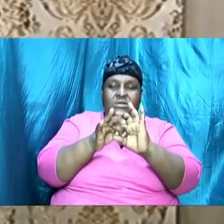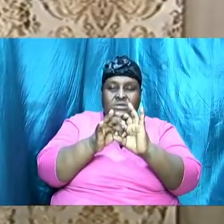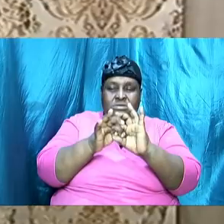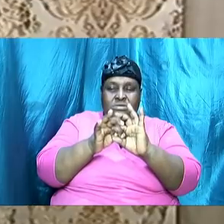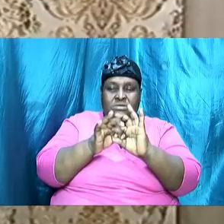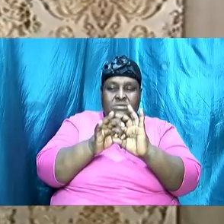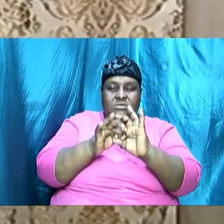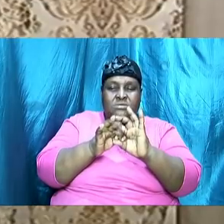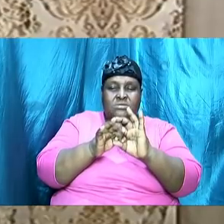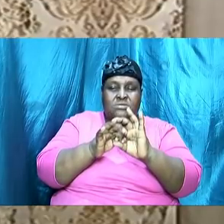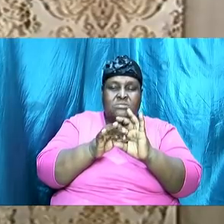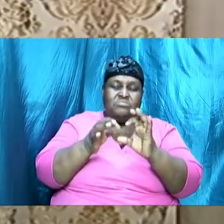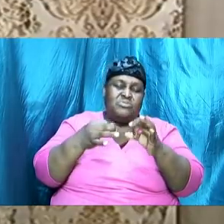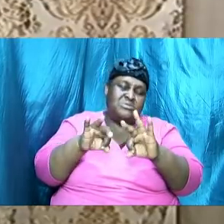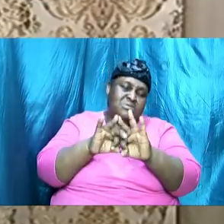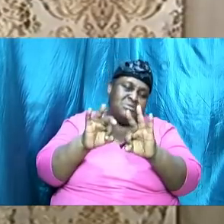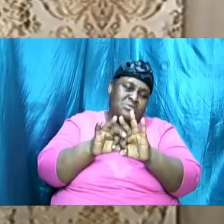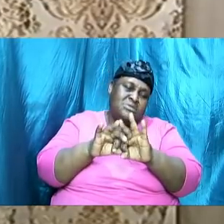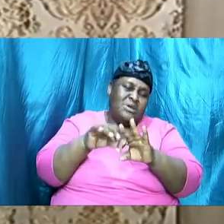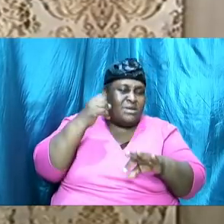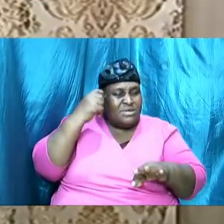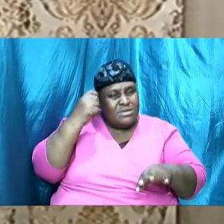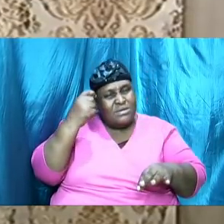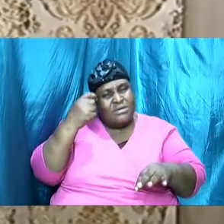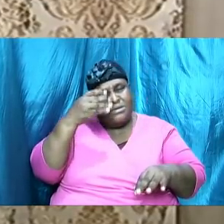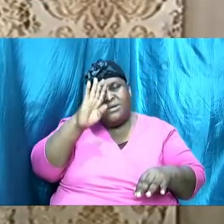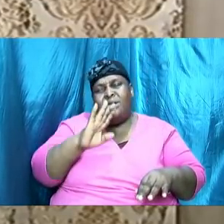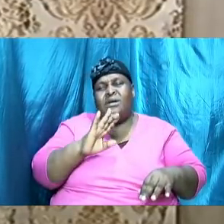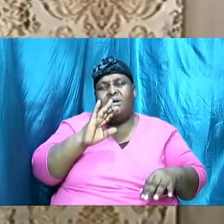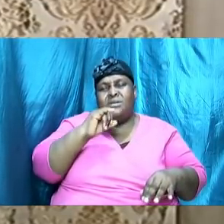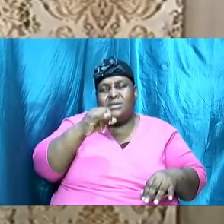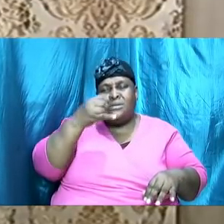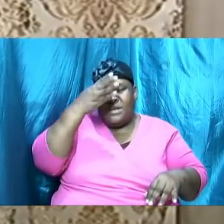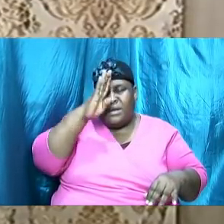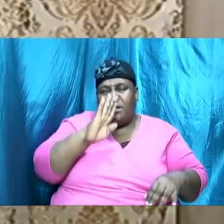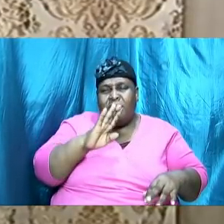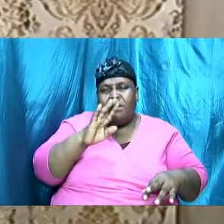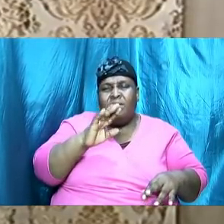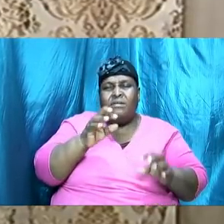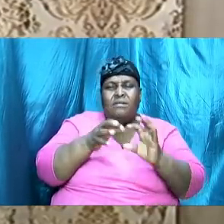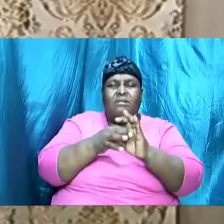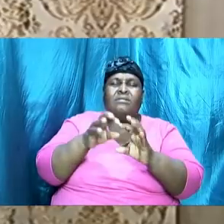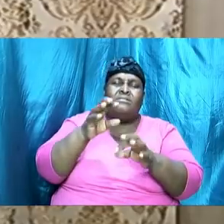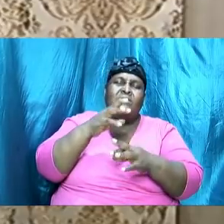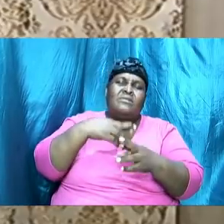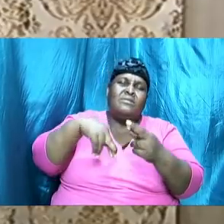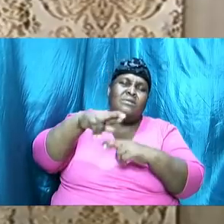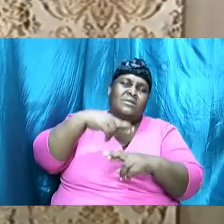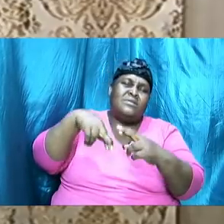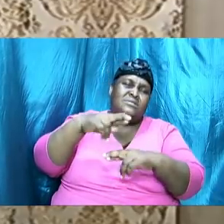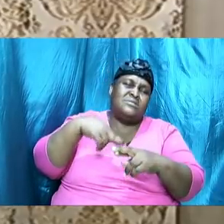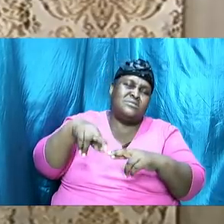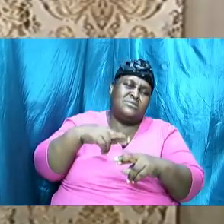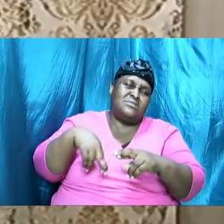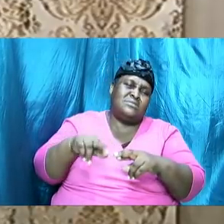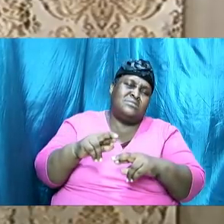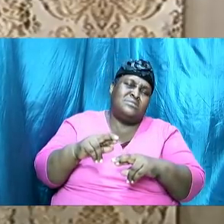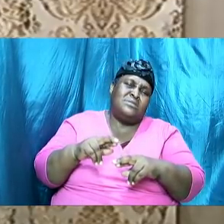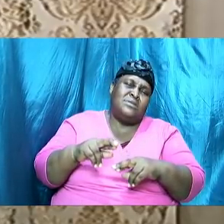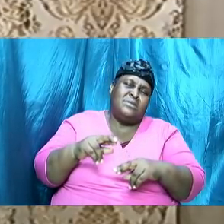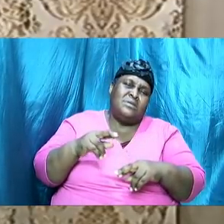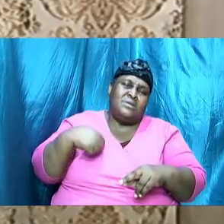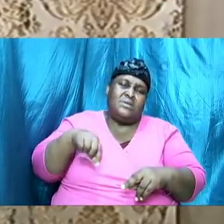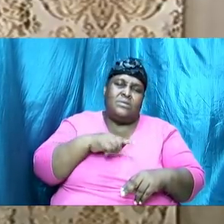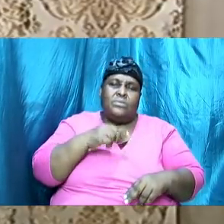that God is a God of relationships, He is a relational God, and we see that